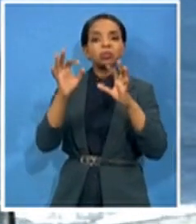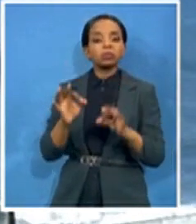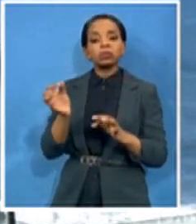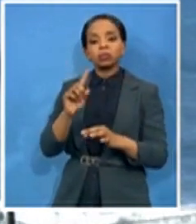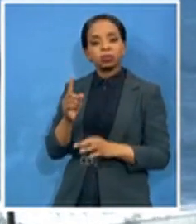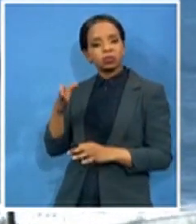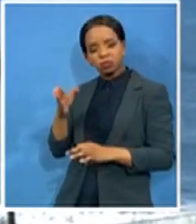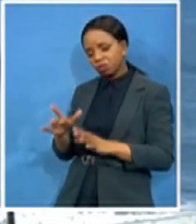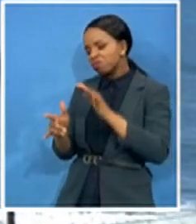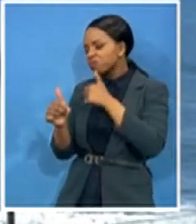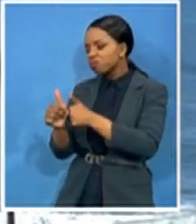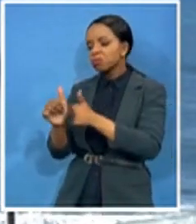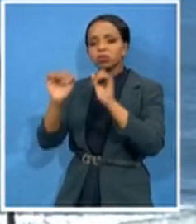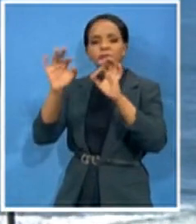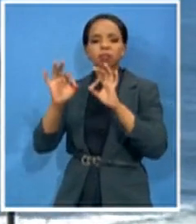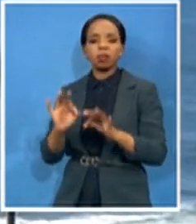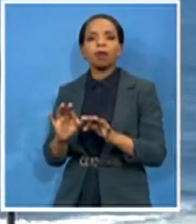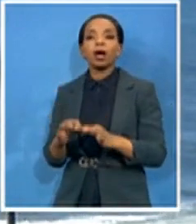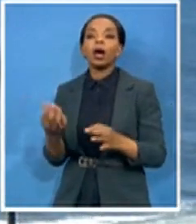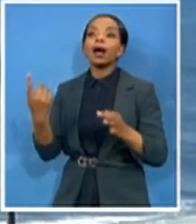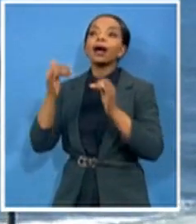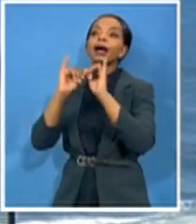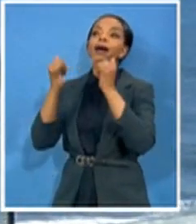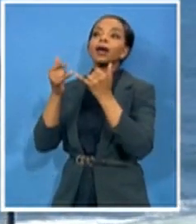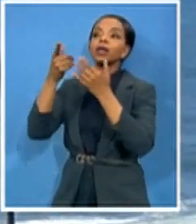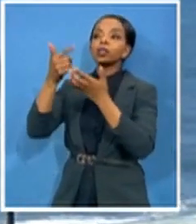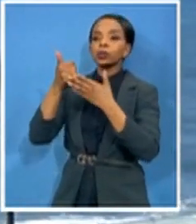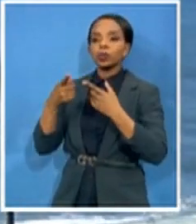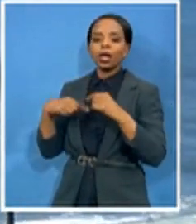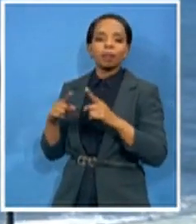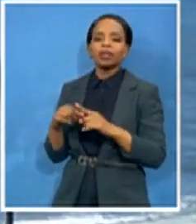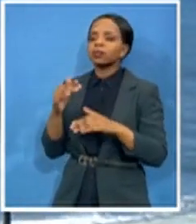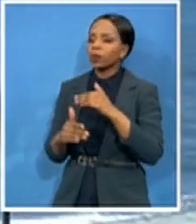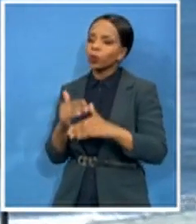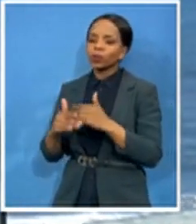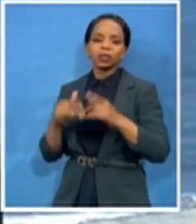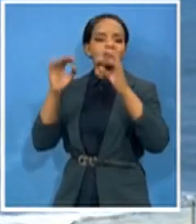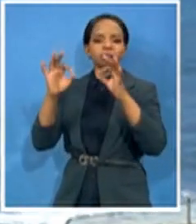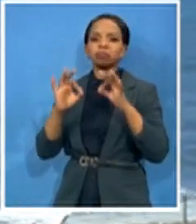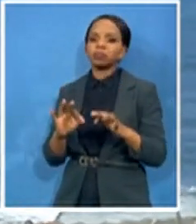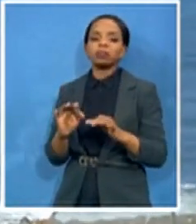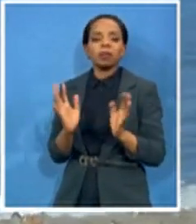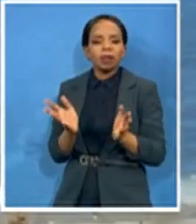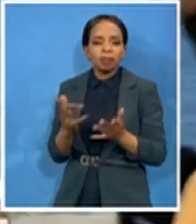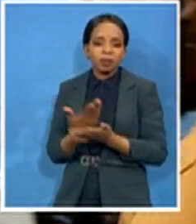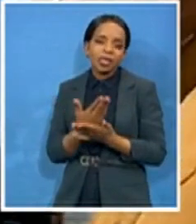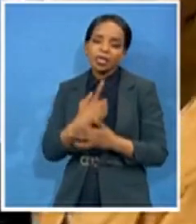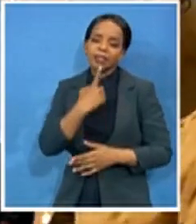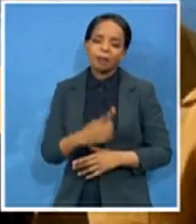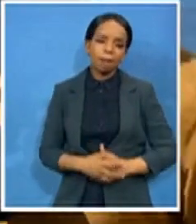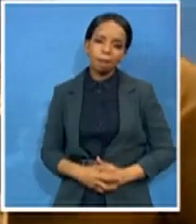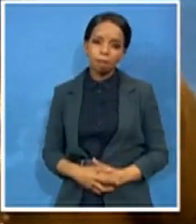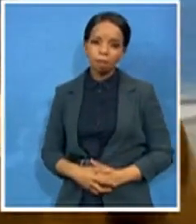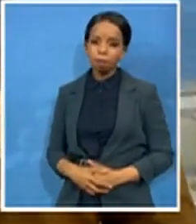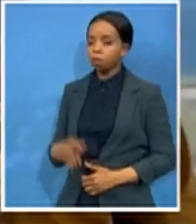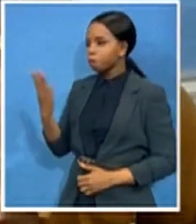in terms during the emergency time. So that's all I really can say about that. Yeah. SG, thanks a lot for your time, sir. Thank you. And